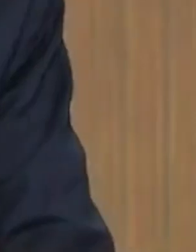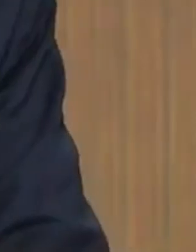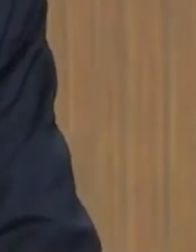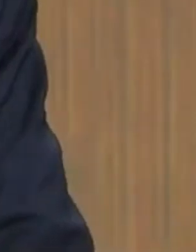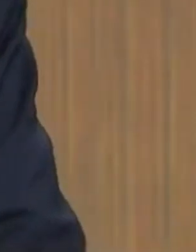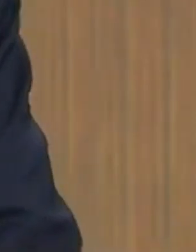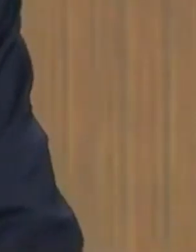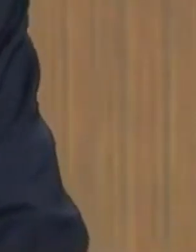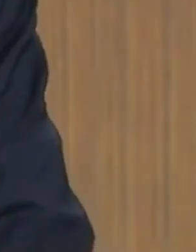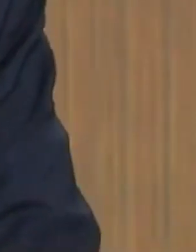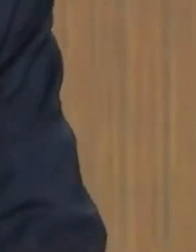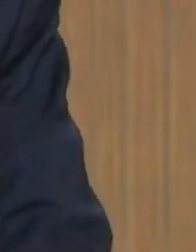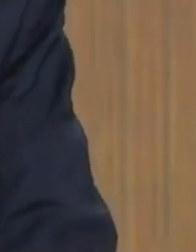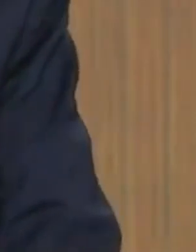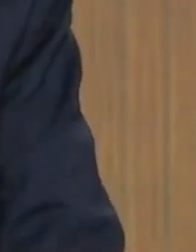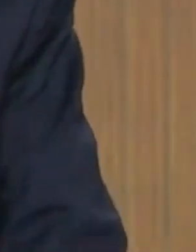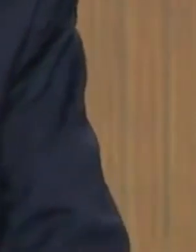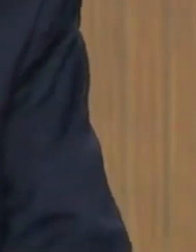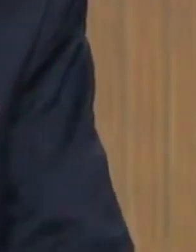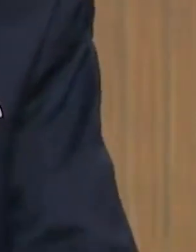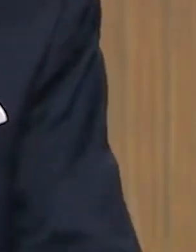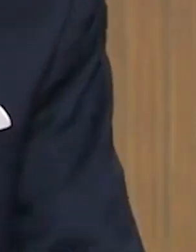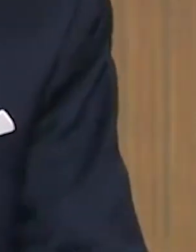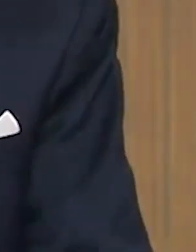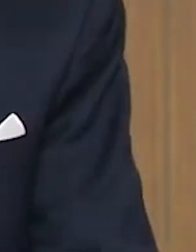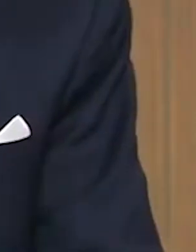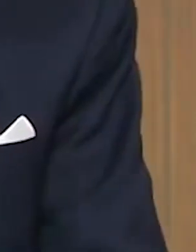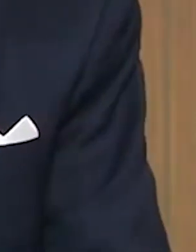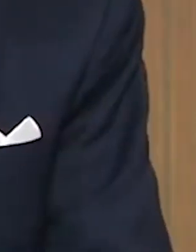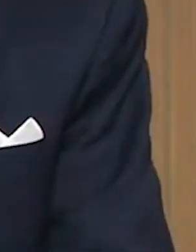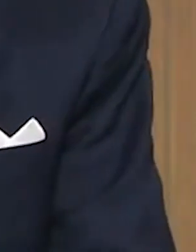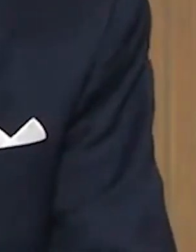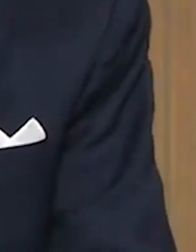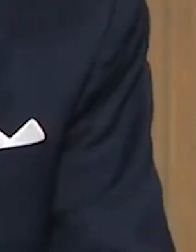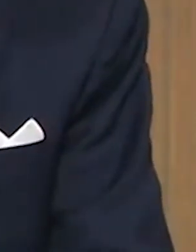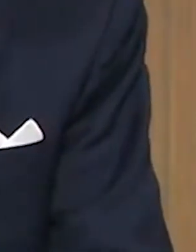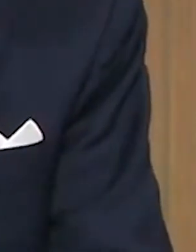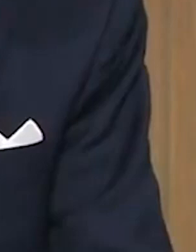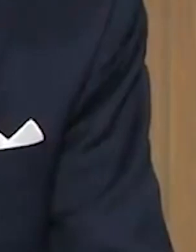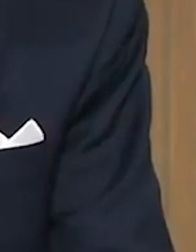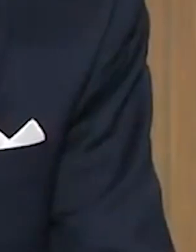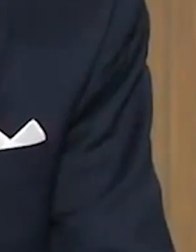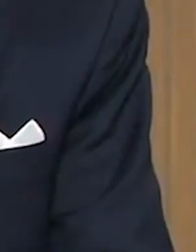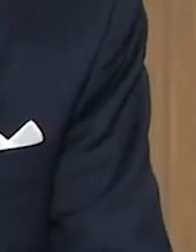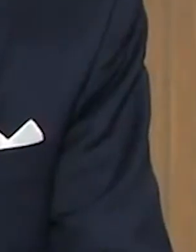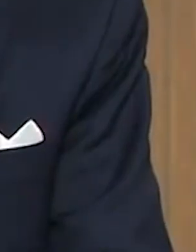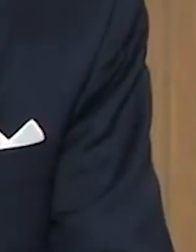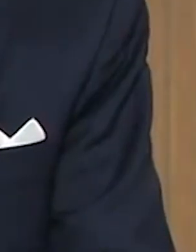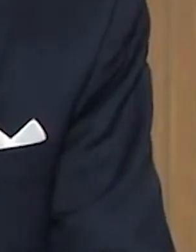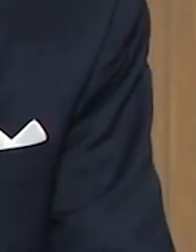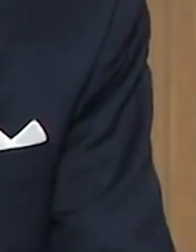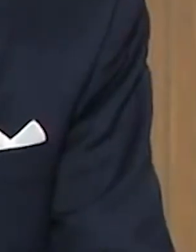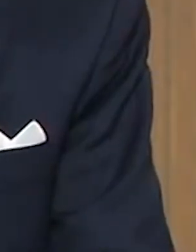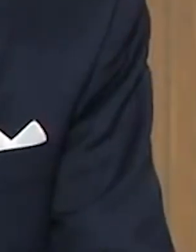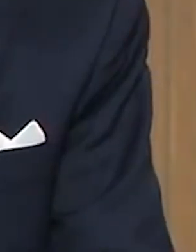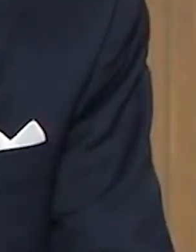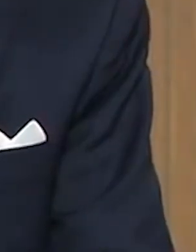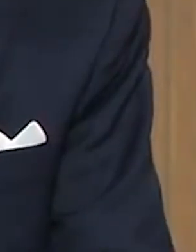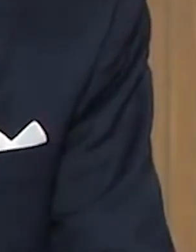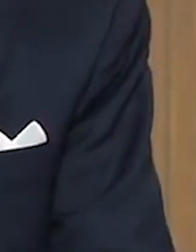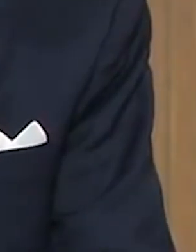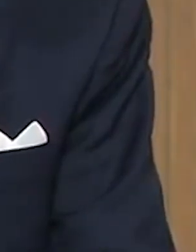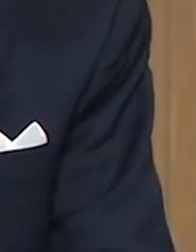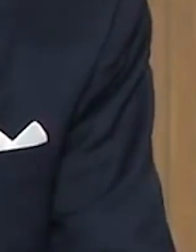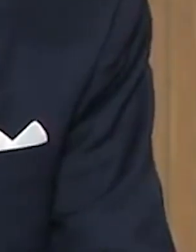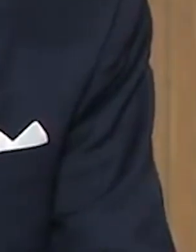We've worked hard on the supply chain concerns. I think you're going to see, you've already begun to see, and you're going to see over the next couple of months, oil